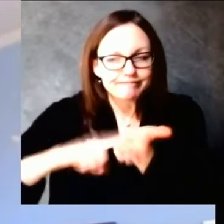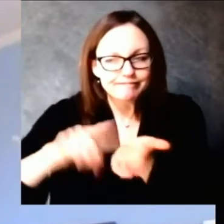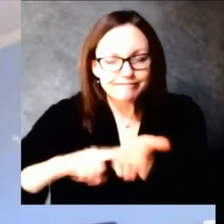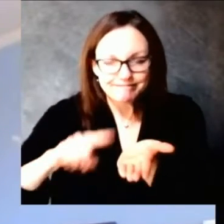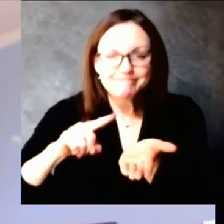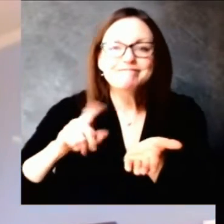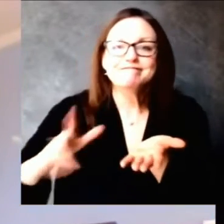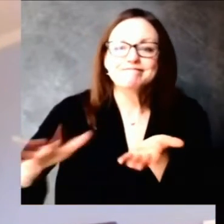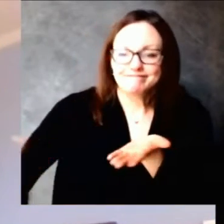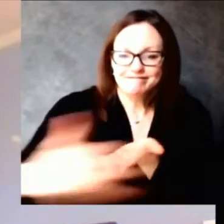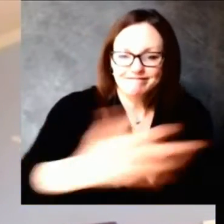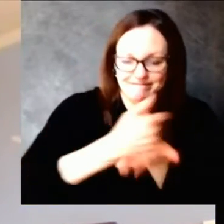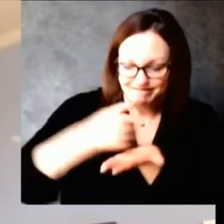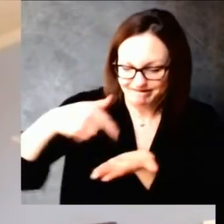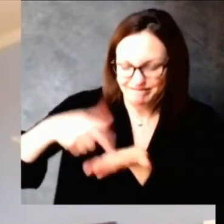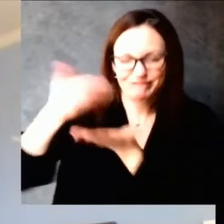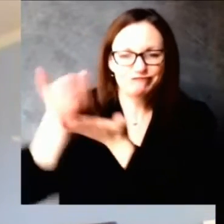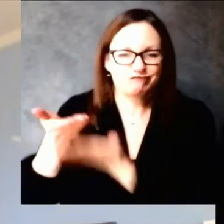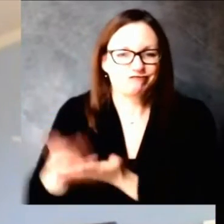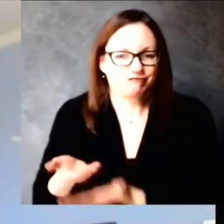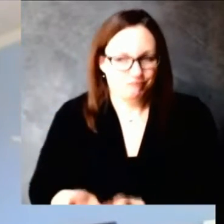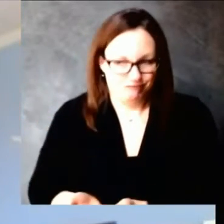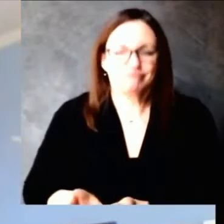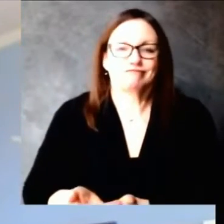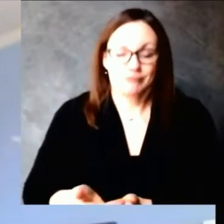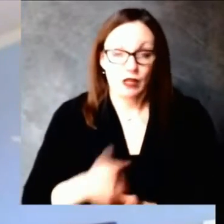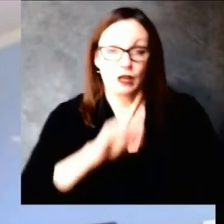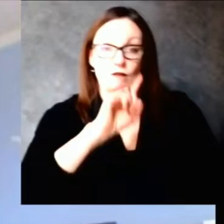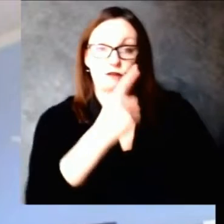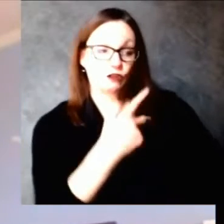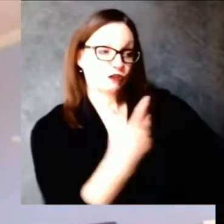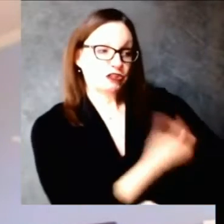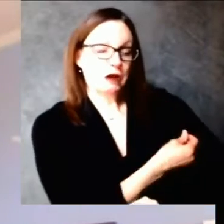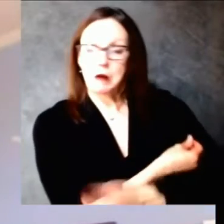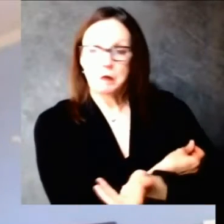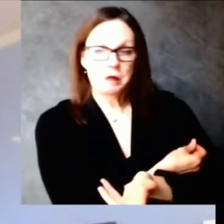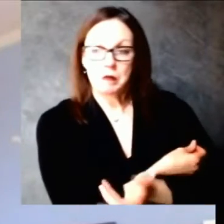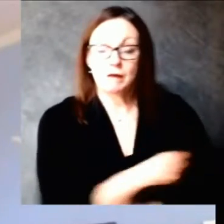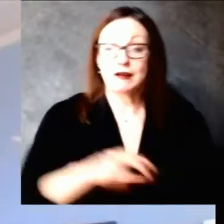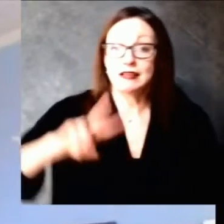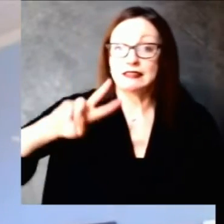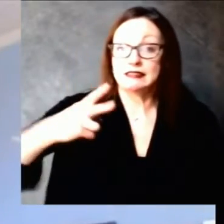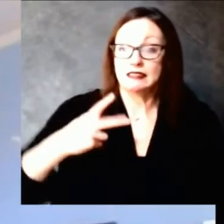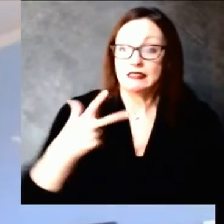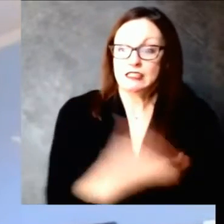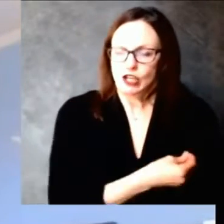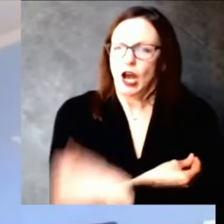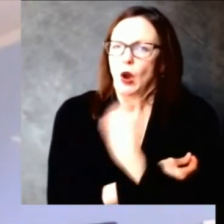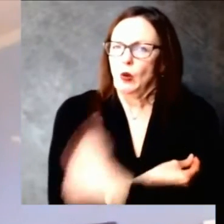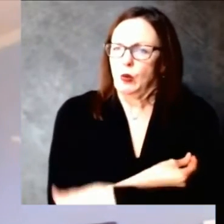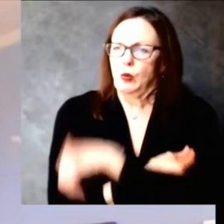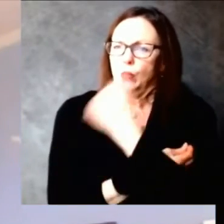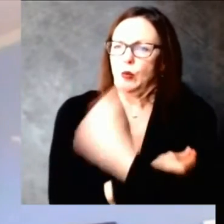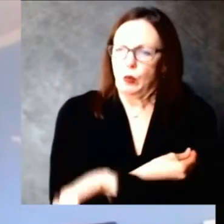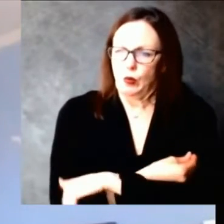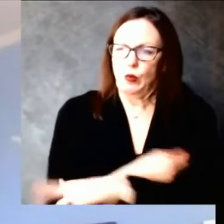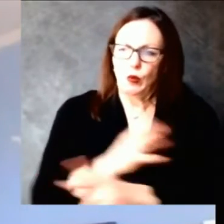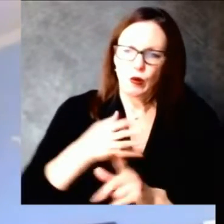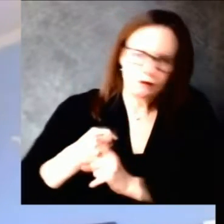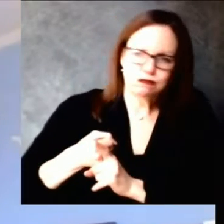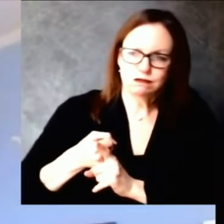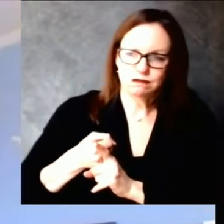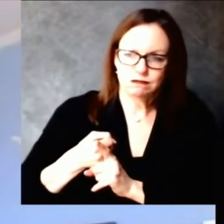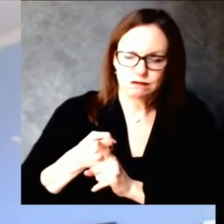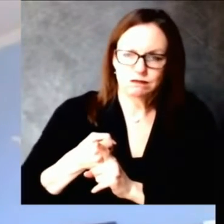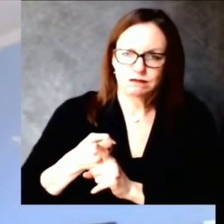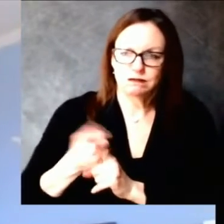or second dose that people may uh have some local reactions they may have redness or swelling at the site of injection or not